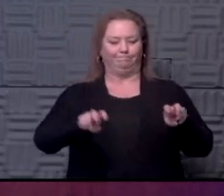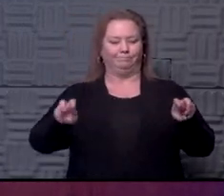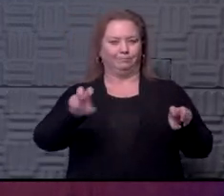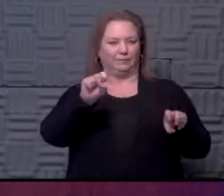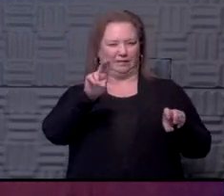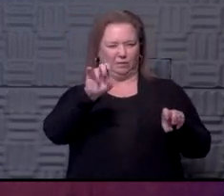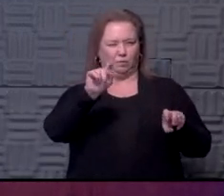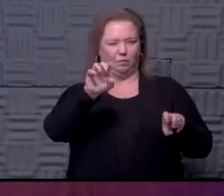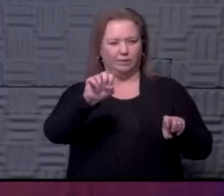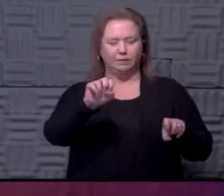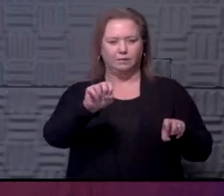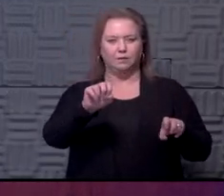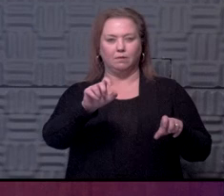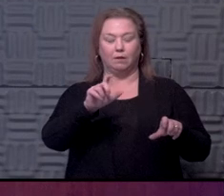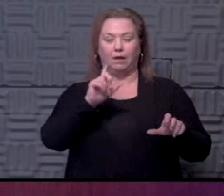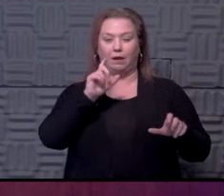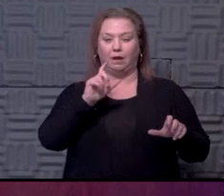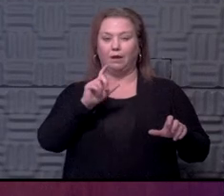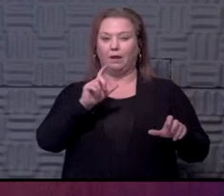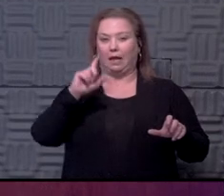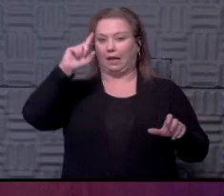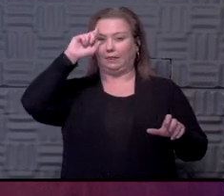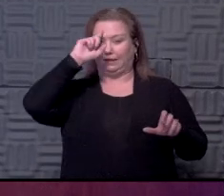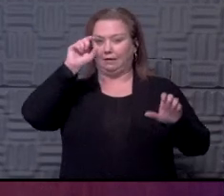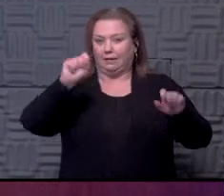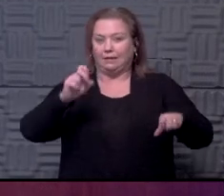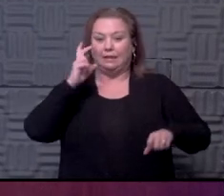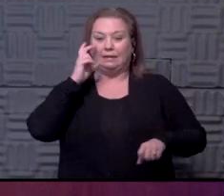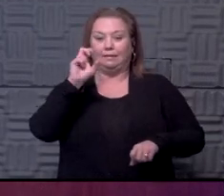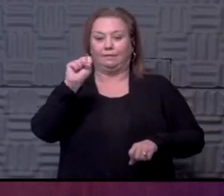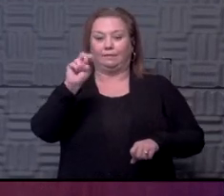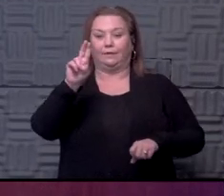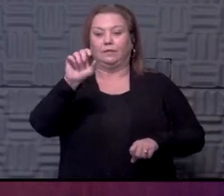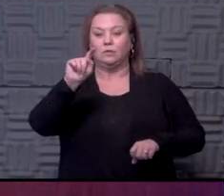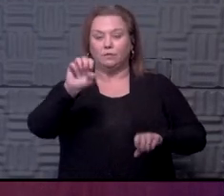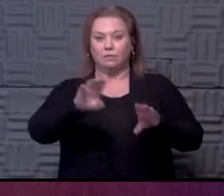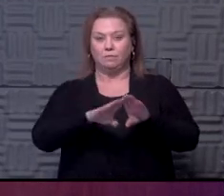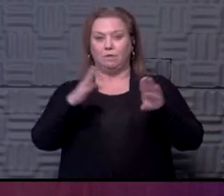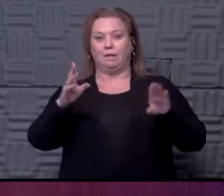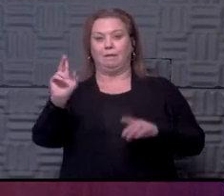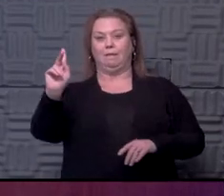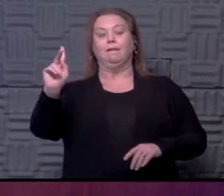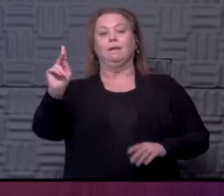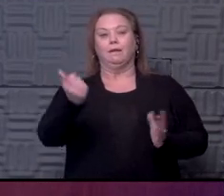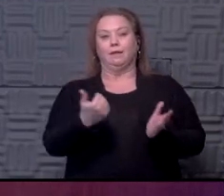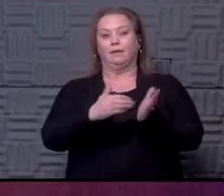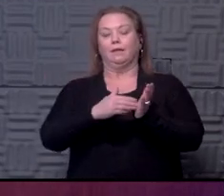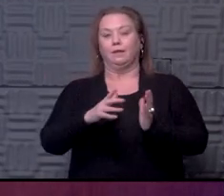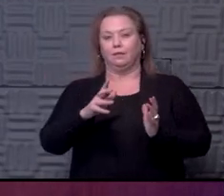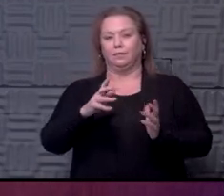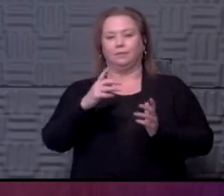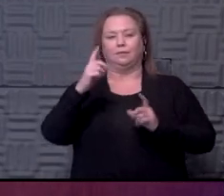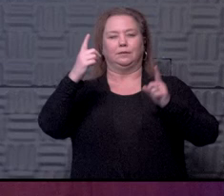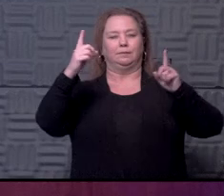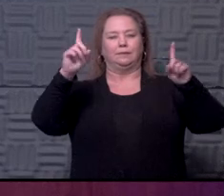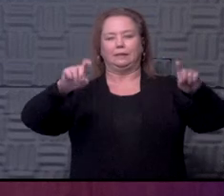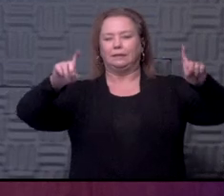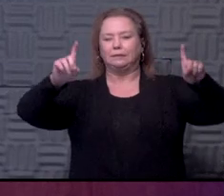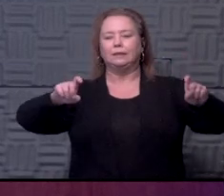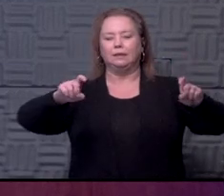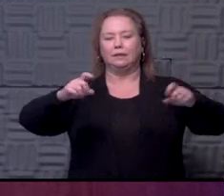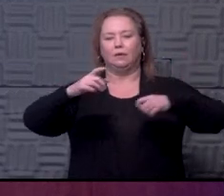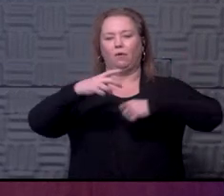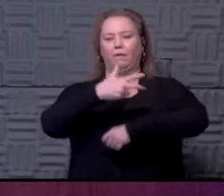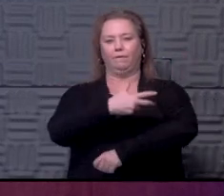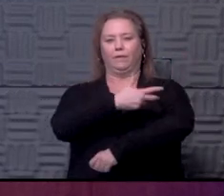would not be surprised to see that if the suites were to open at the K, that there would be some sort of testing or